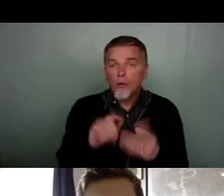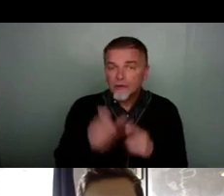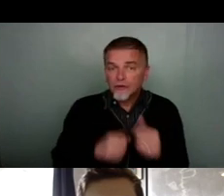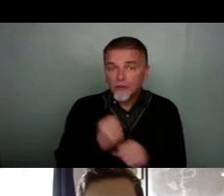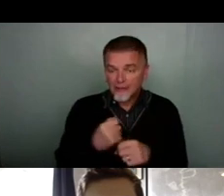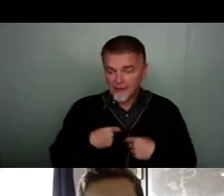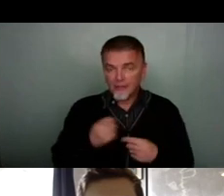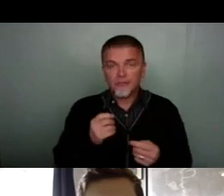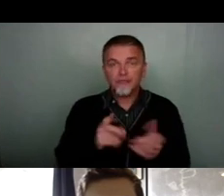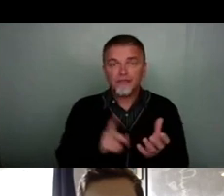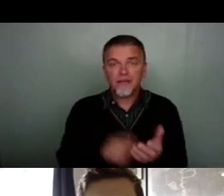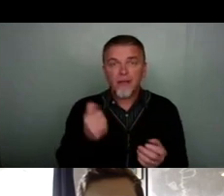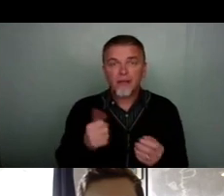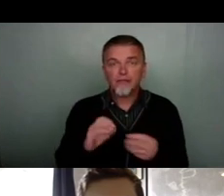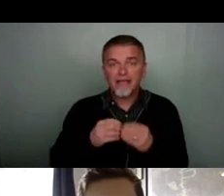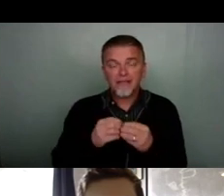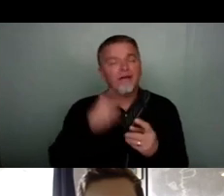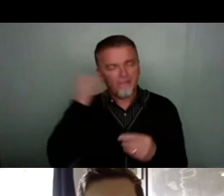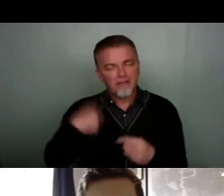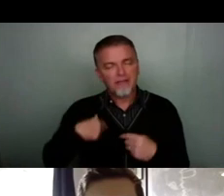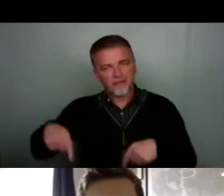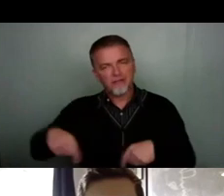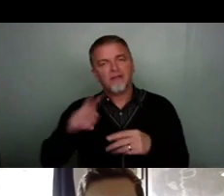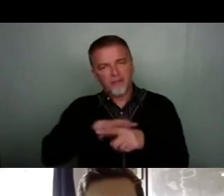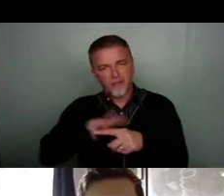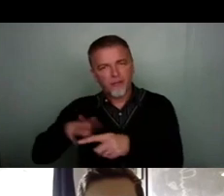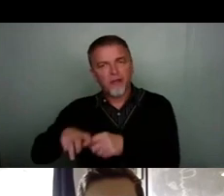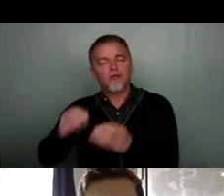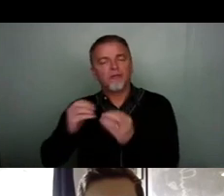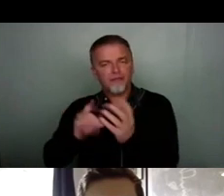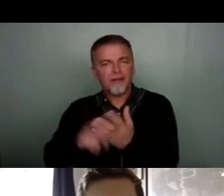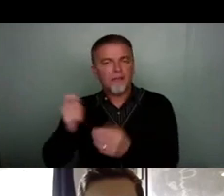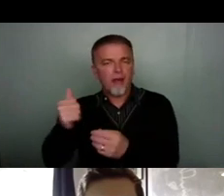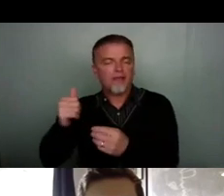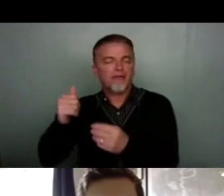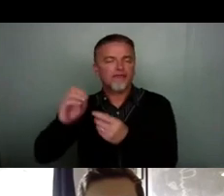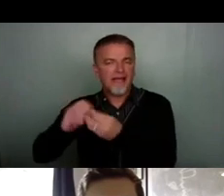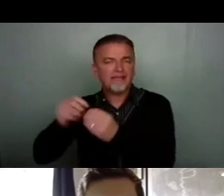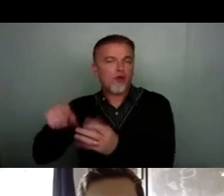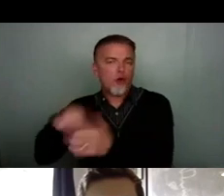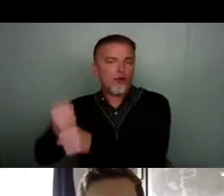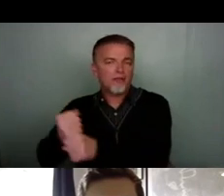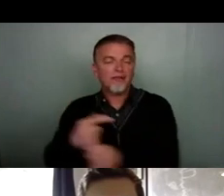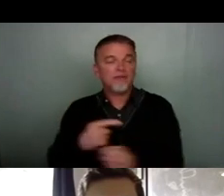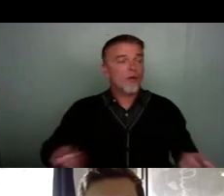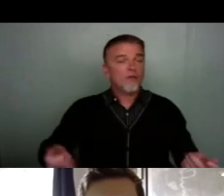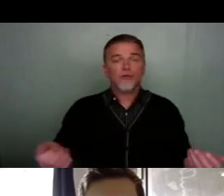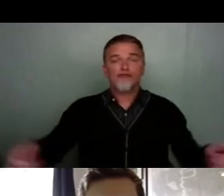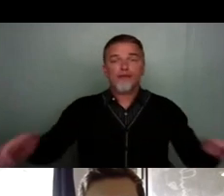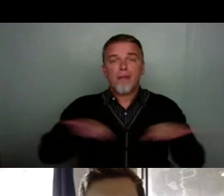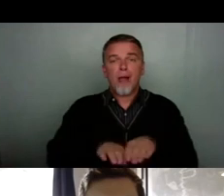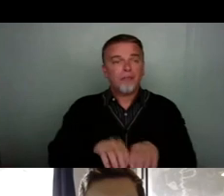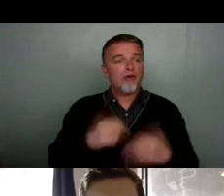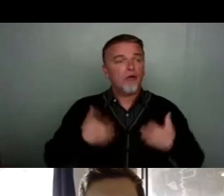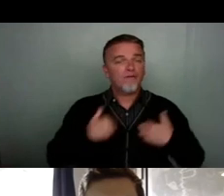Creative, find us at bristolbathcreative.org. Um, but yes, uh, just a wrap up there to everybody. Look forward to seeing you